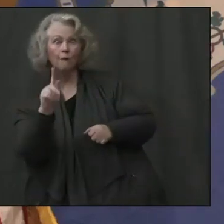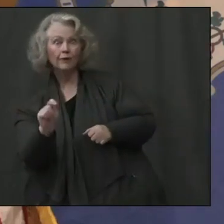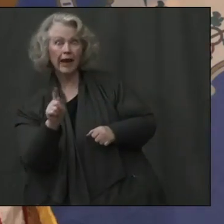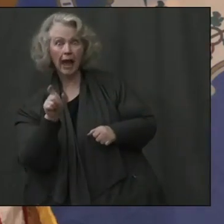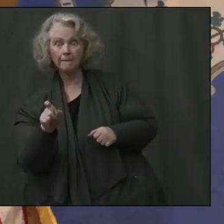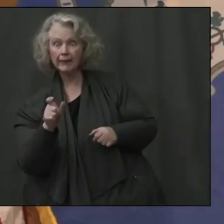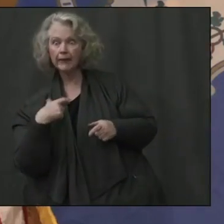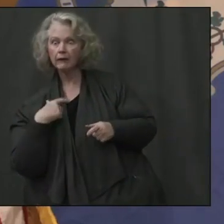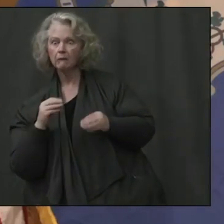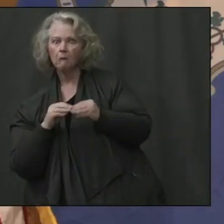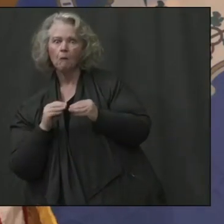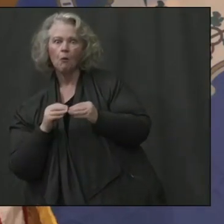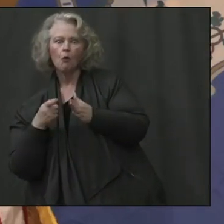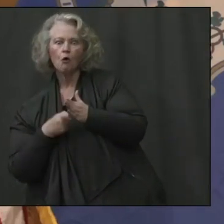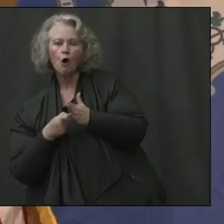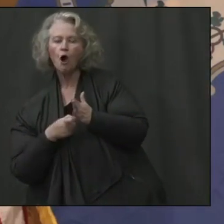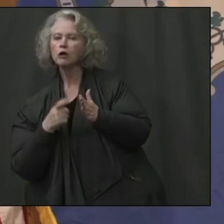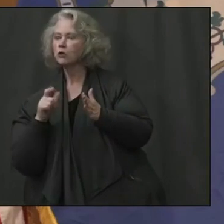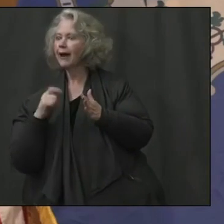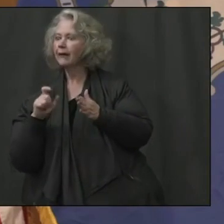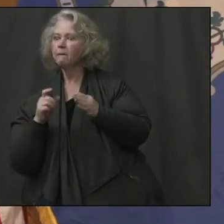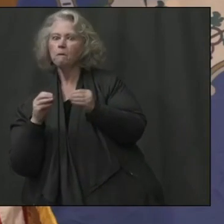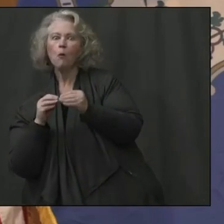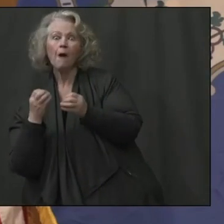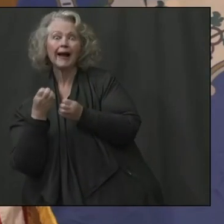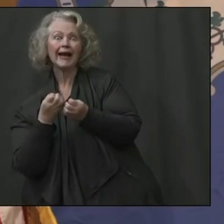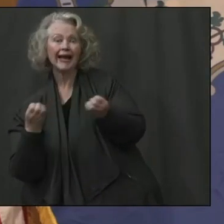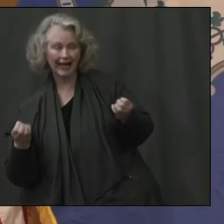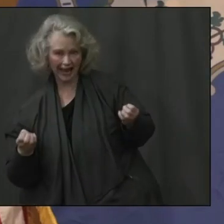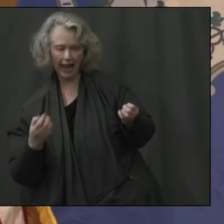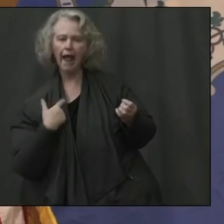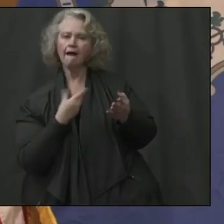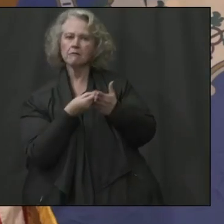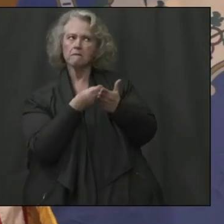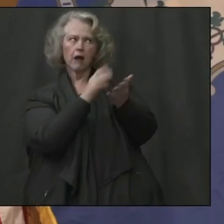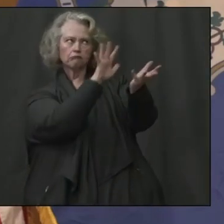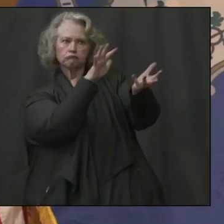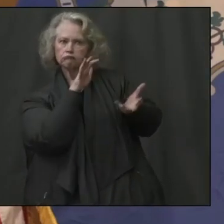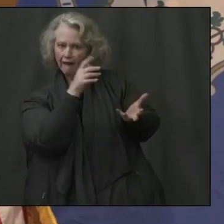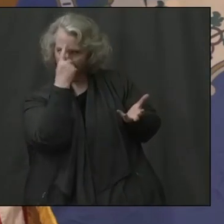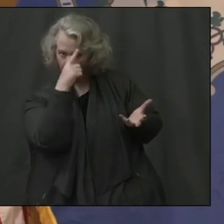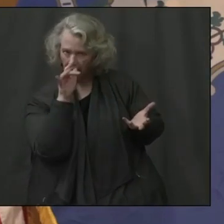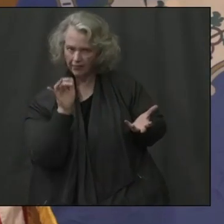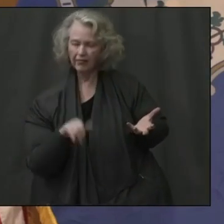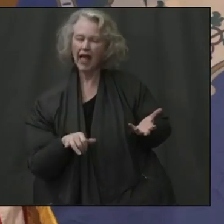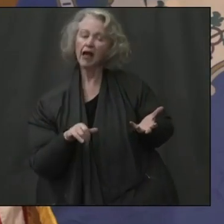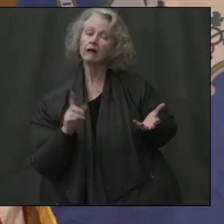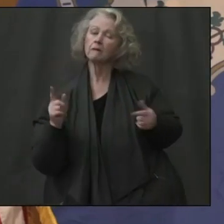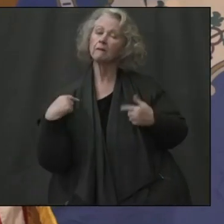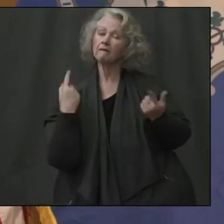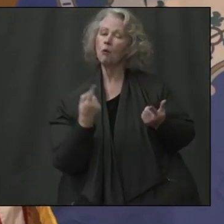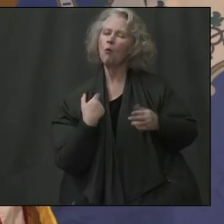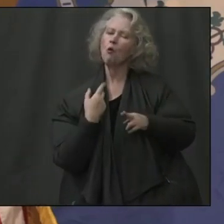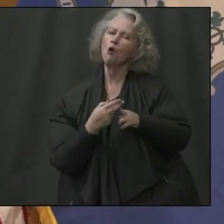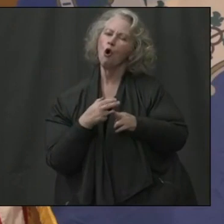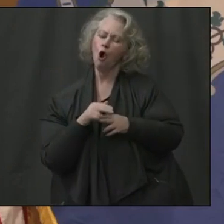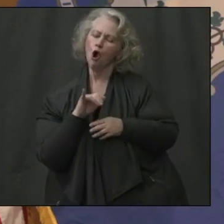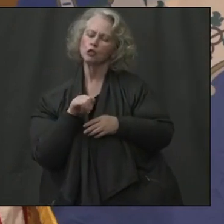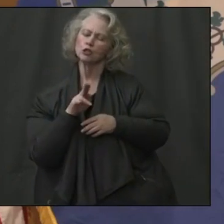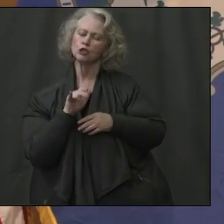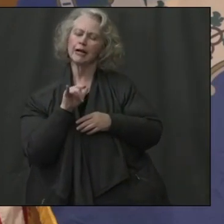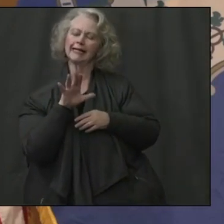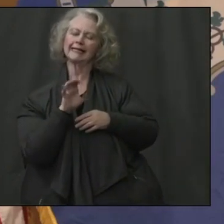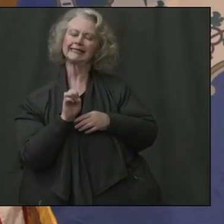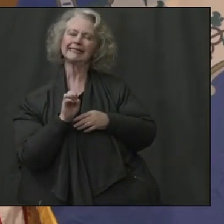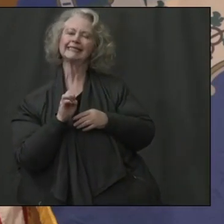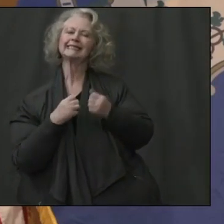um, or additional equipment, um, there are, there are new funds that will be available, historically called the justice assistance grants, but,